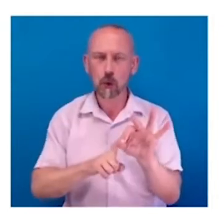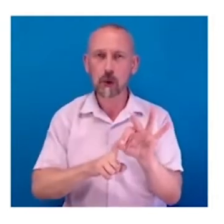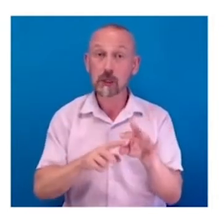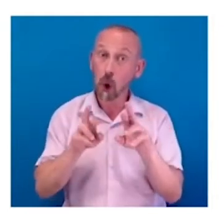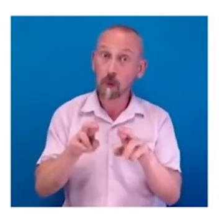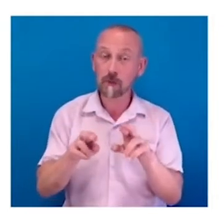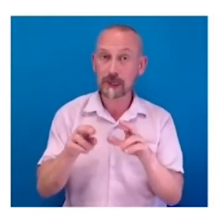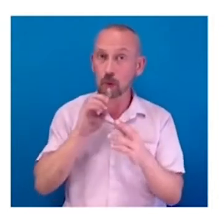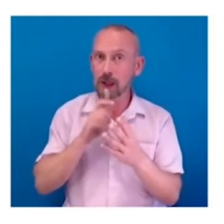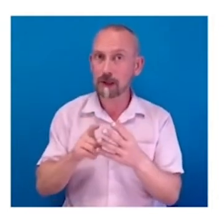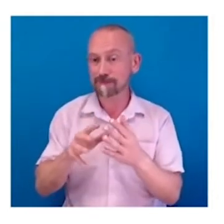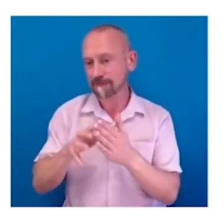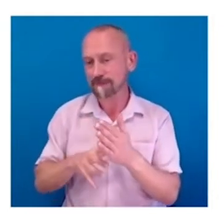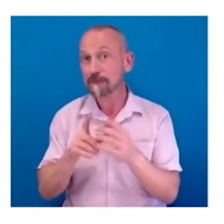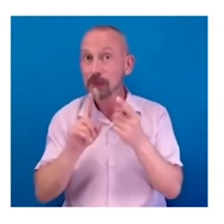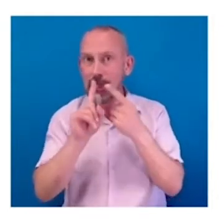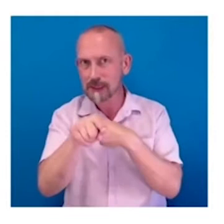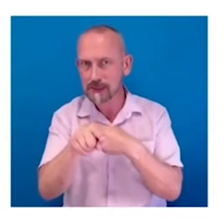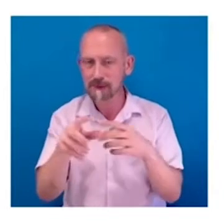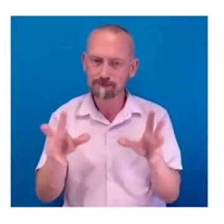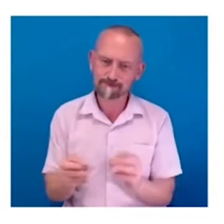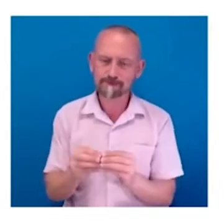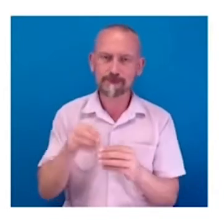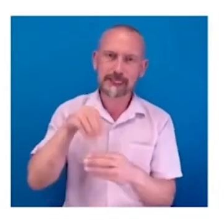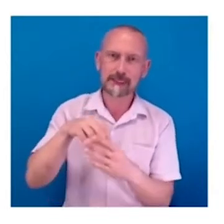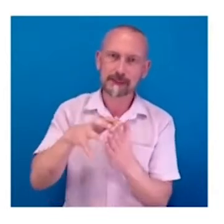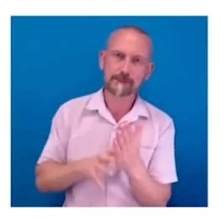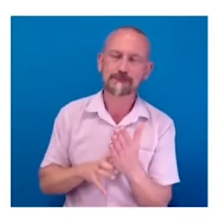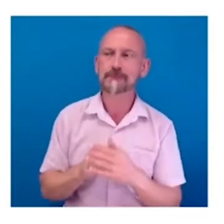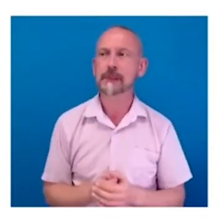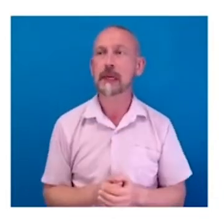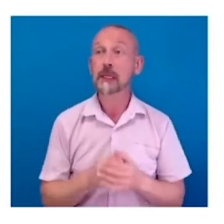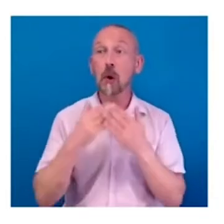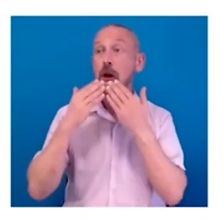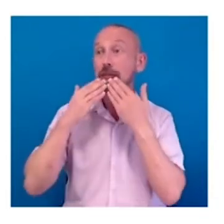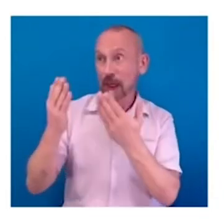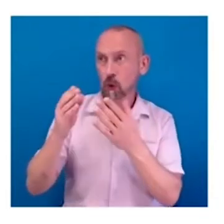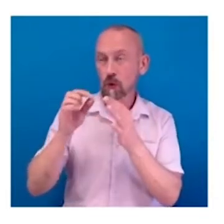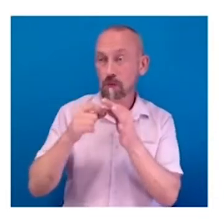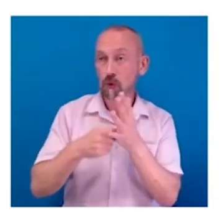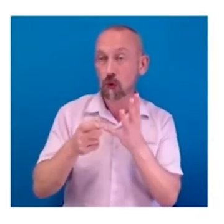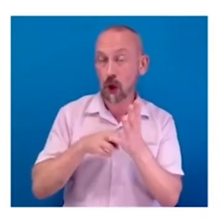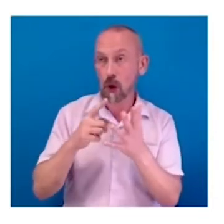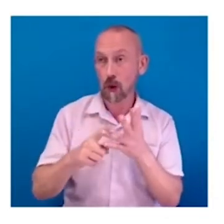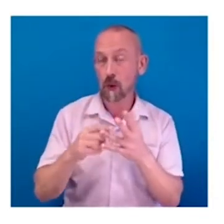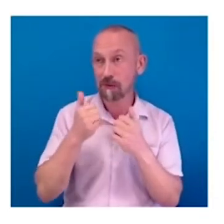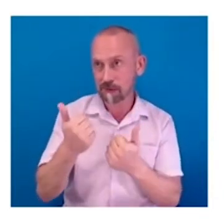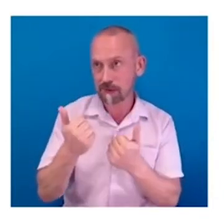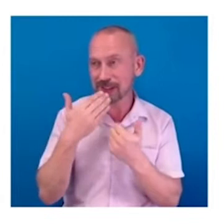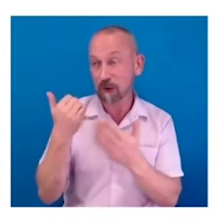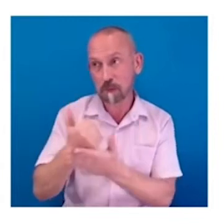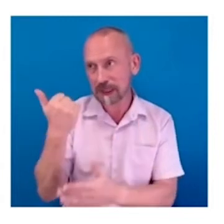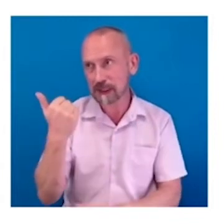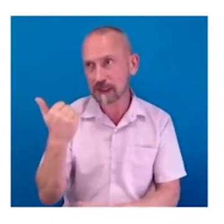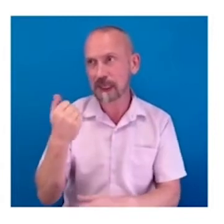and it would all be held together. So, thank you very much again, Bruno, for that. was brilliant. Gareth, could I ask you to